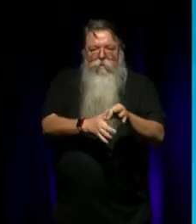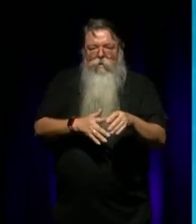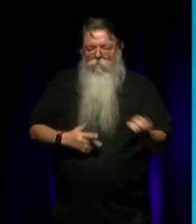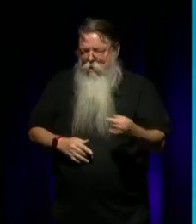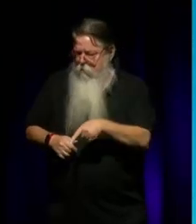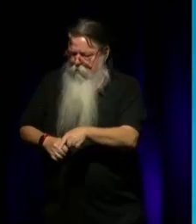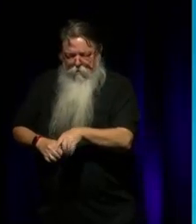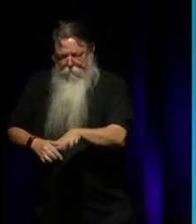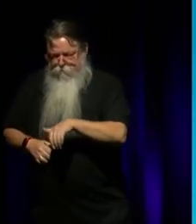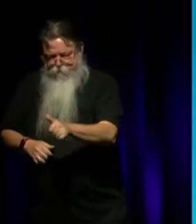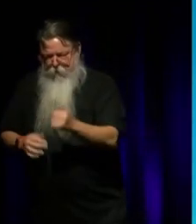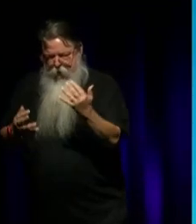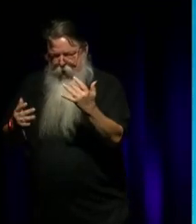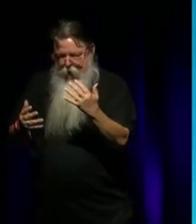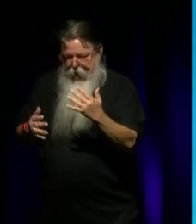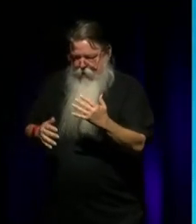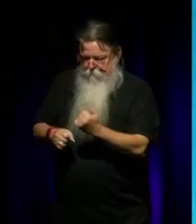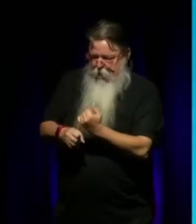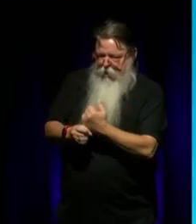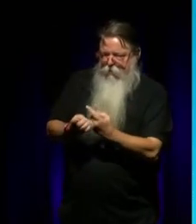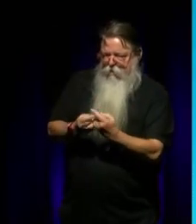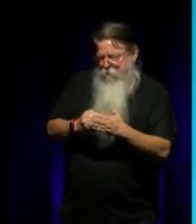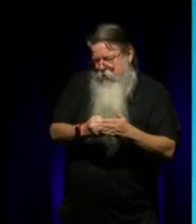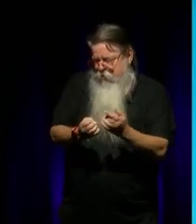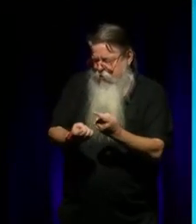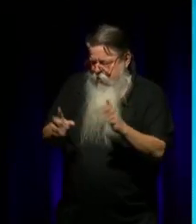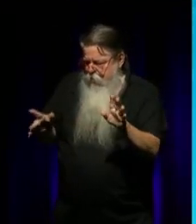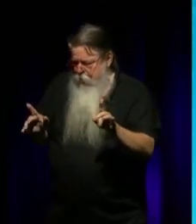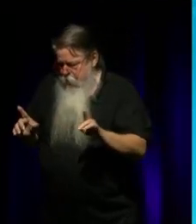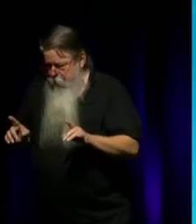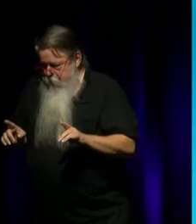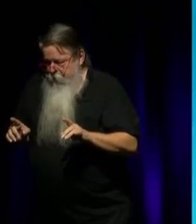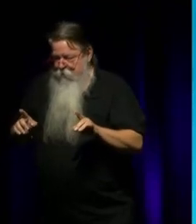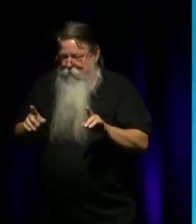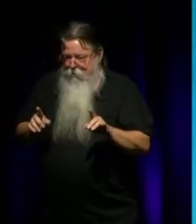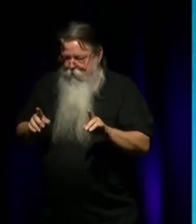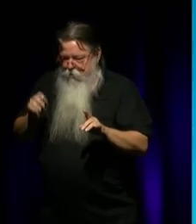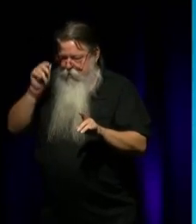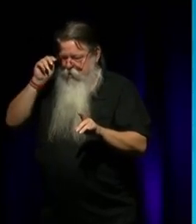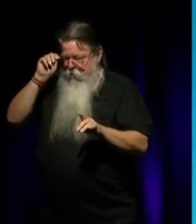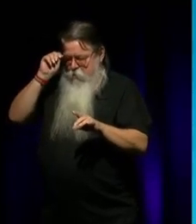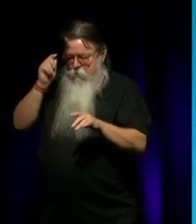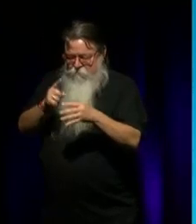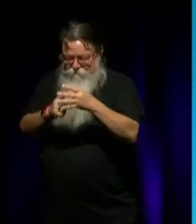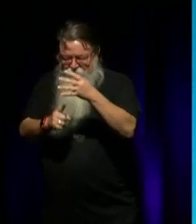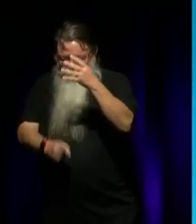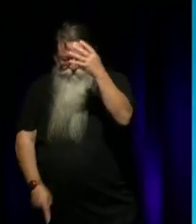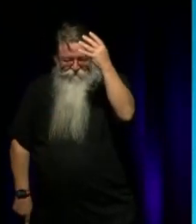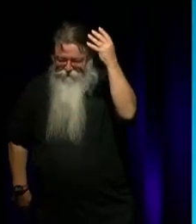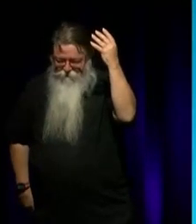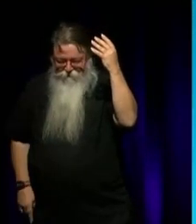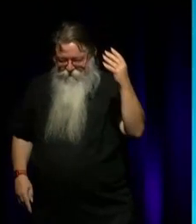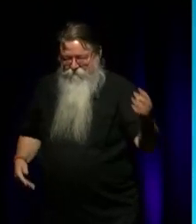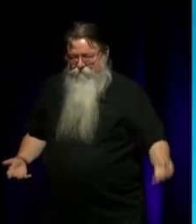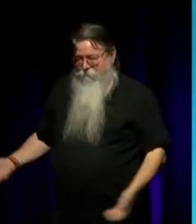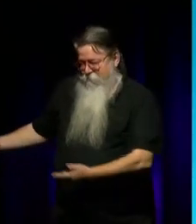craftsmanship was amazing. And anyway, the point I'm making is I think all of that and watching, know, they were into...